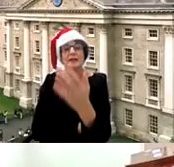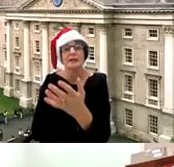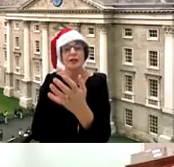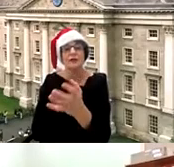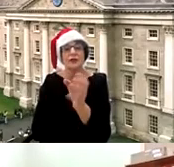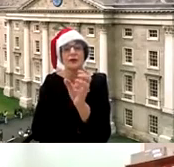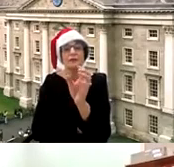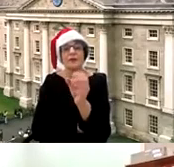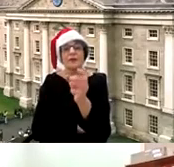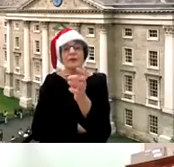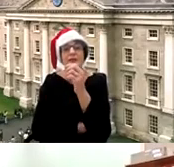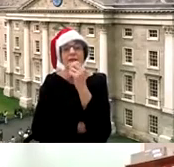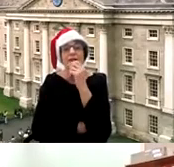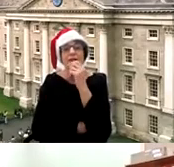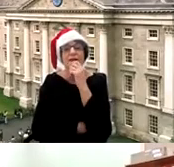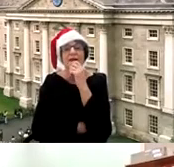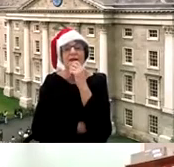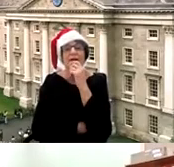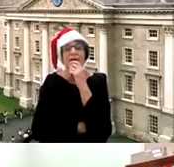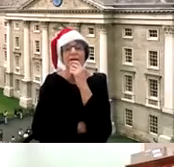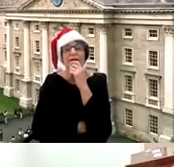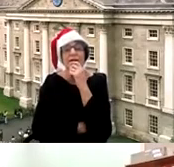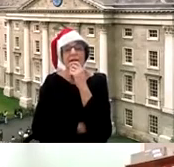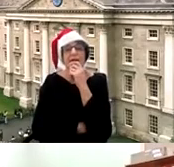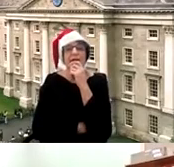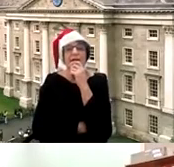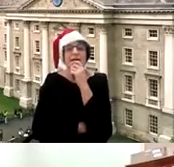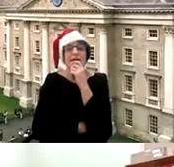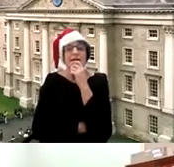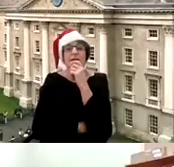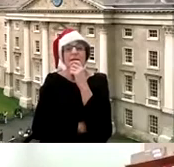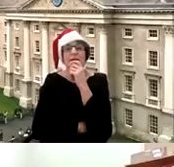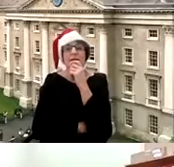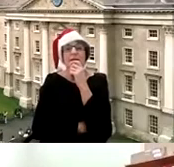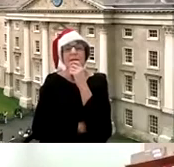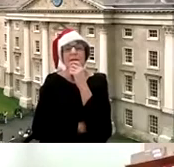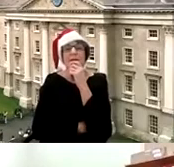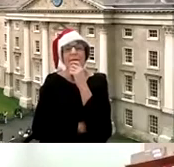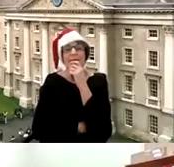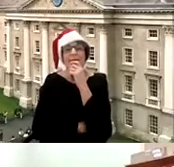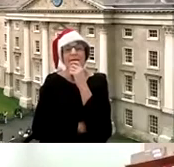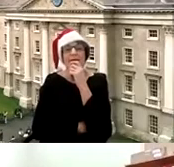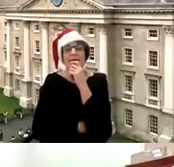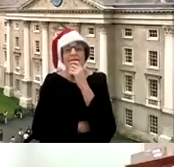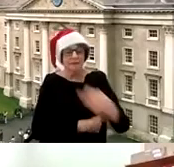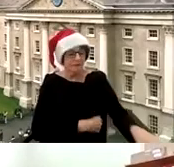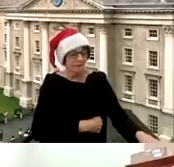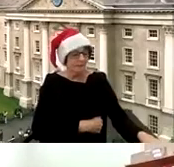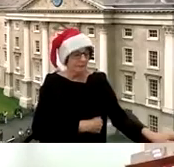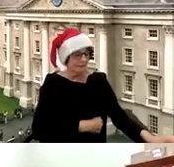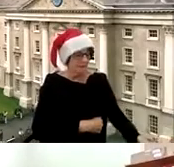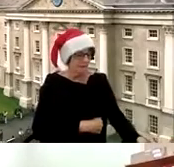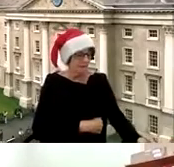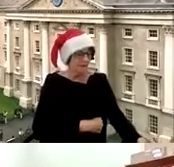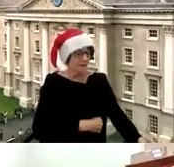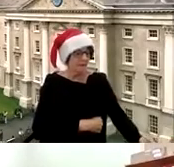lights and stuff do you want to briefly say something about that okay as i say i said as i alluded to you before that our calendar